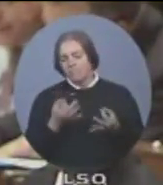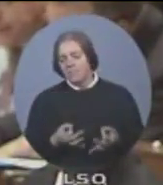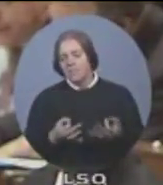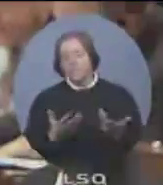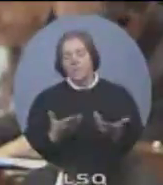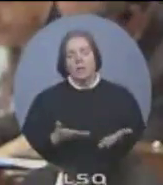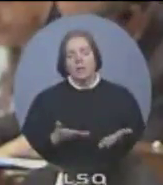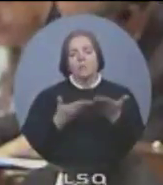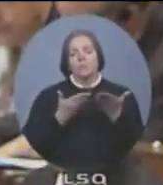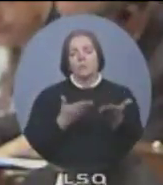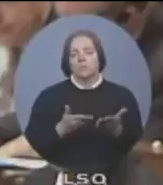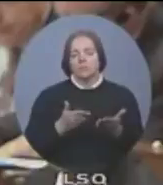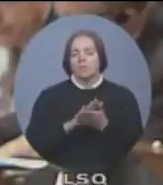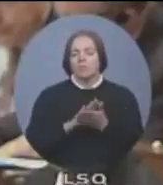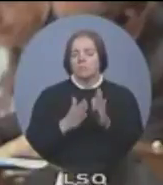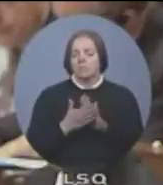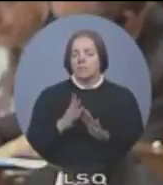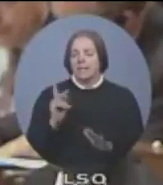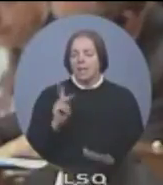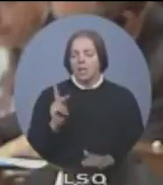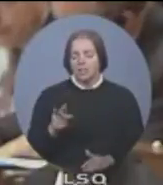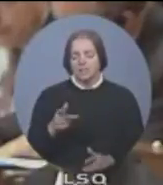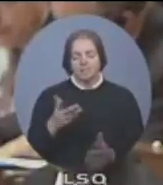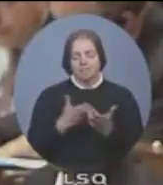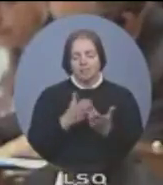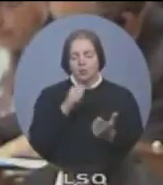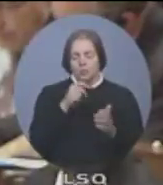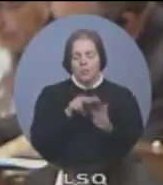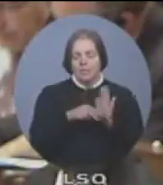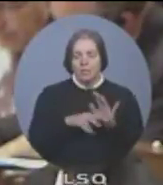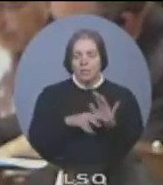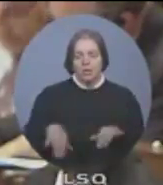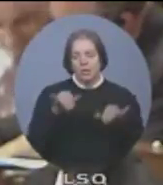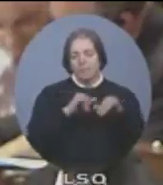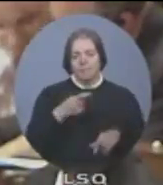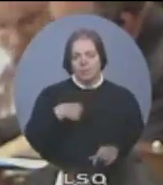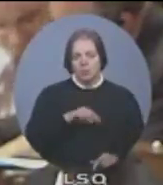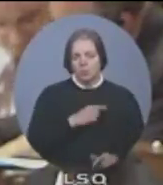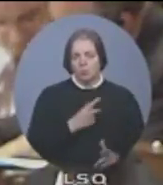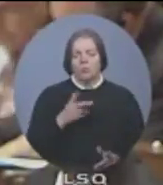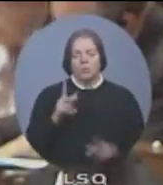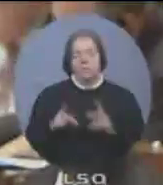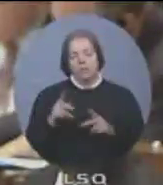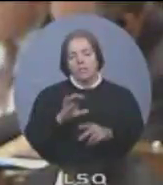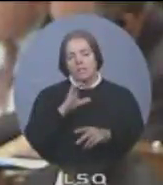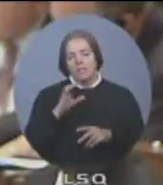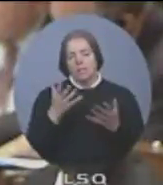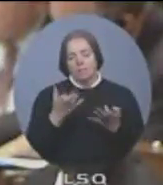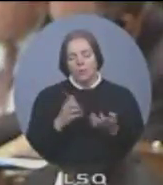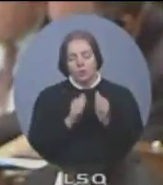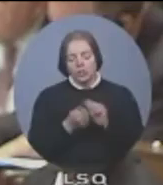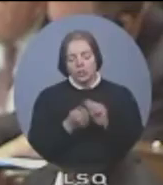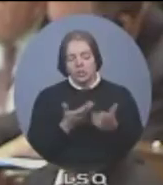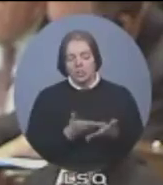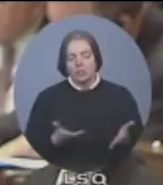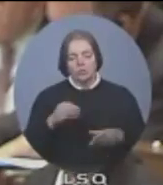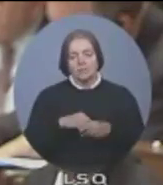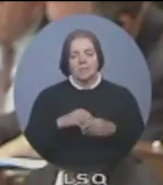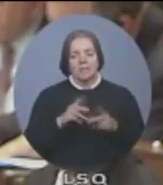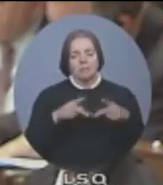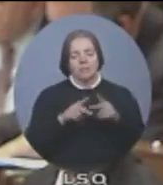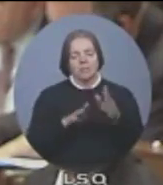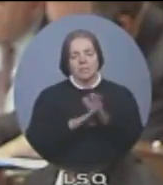Canadians want to make a difference in developing countries, and that means more food, more education, more health,